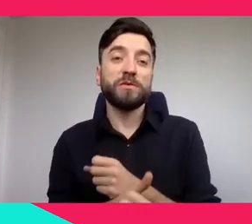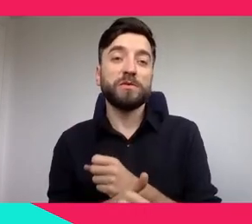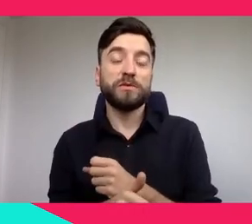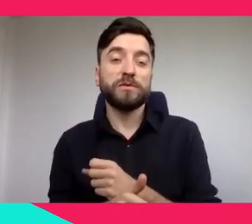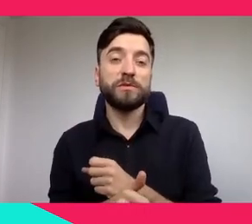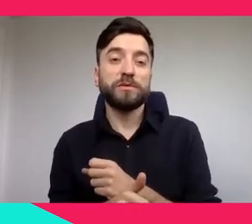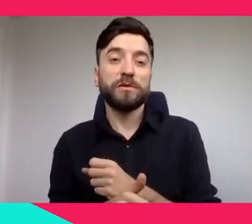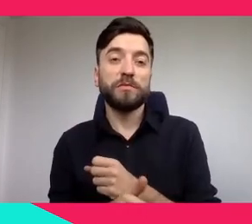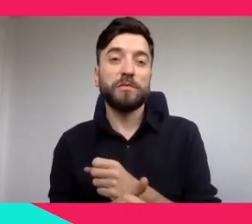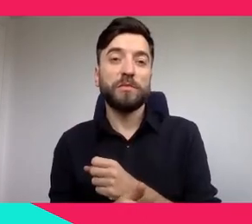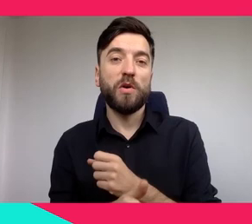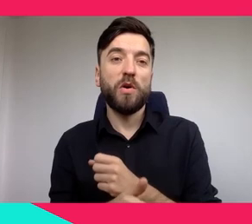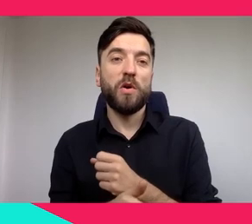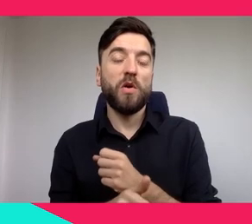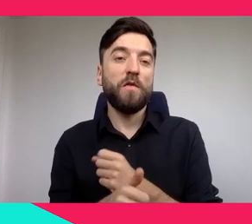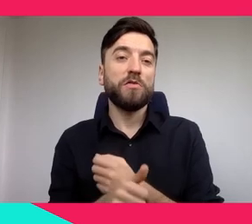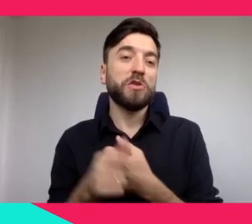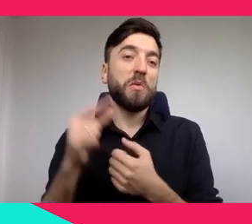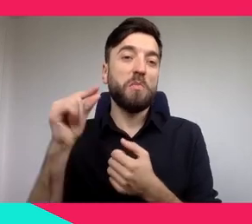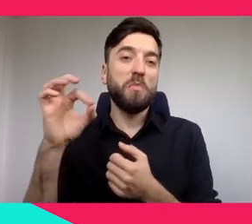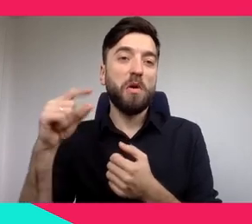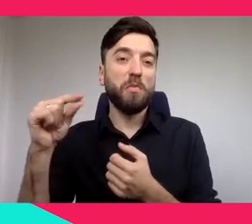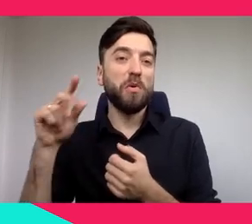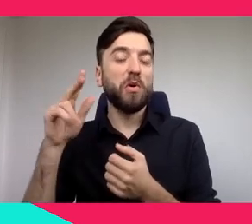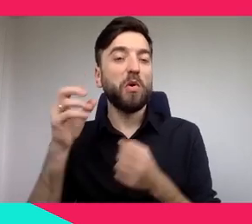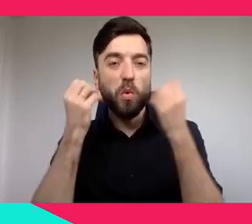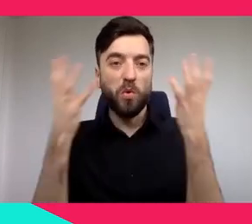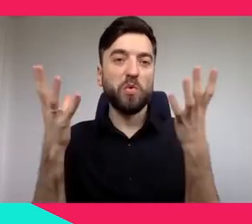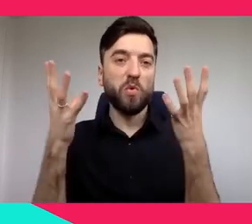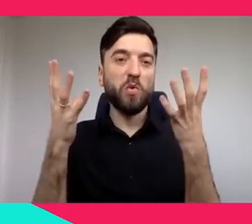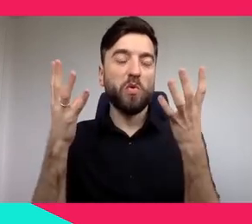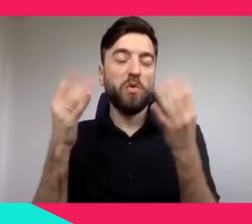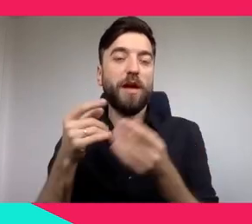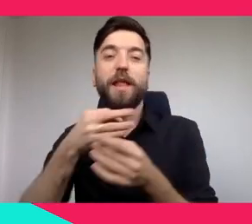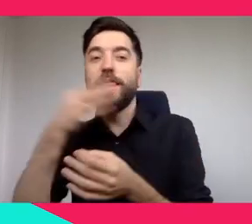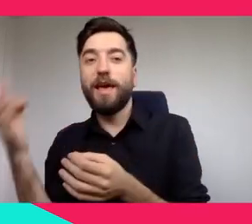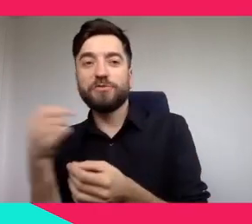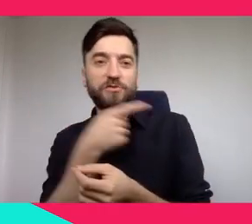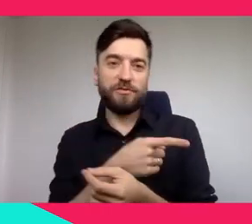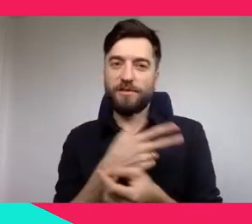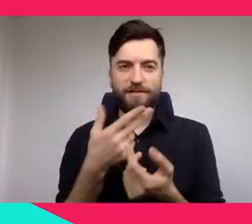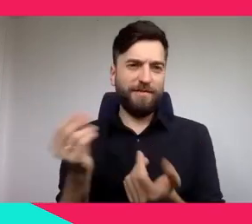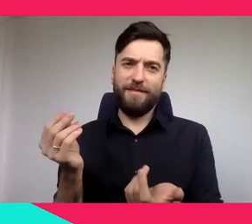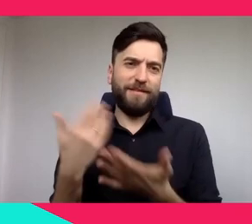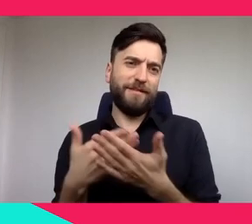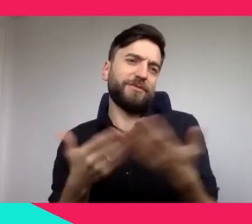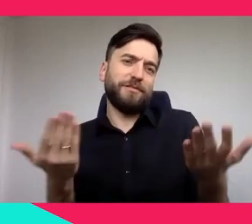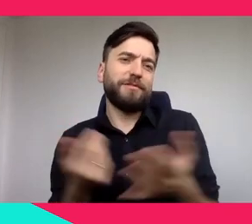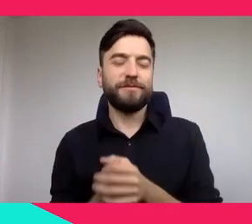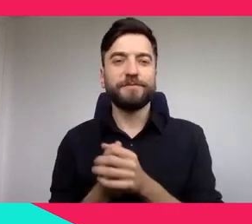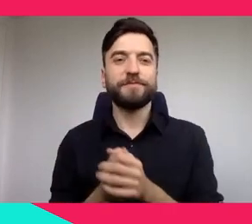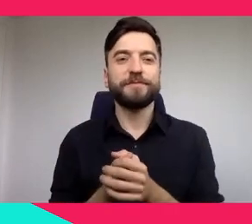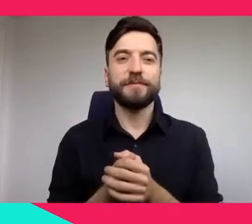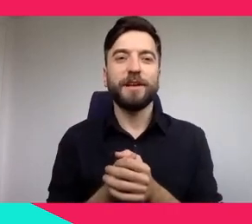century-old painting. This is really a matter of storytelling. And museums, they are full of incredible stories.